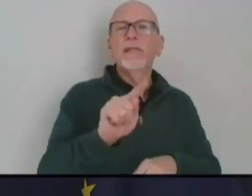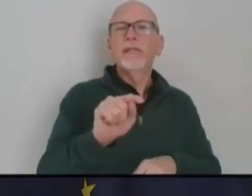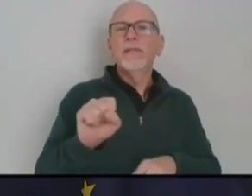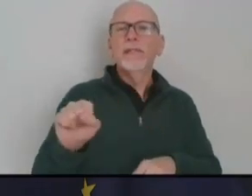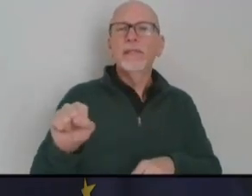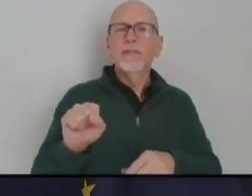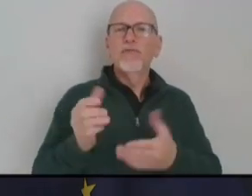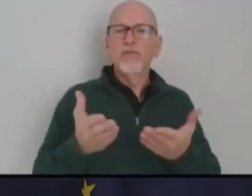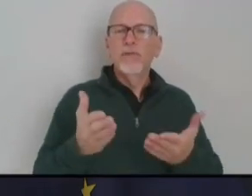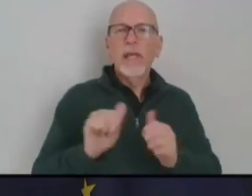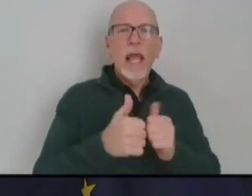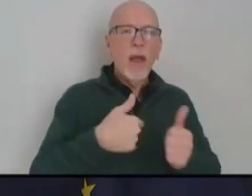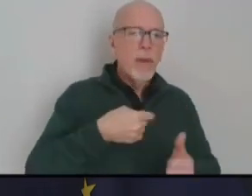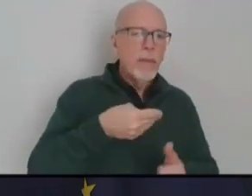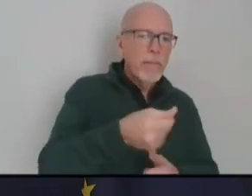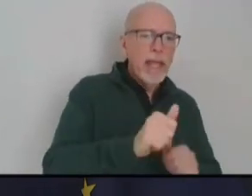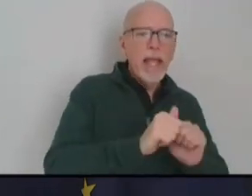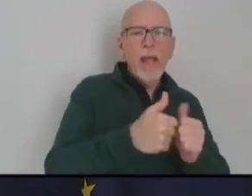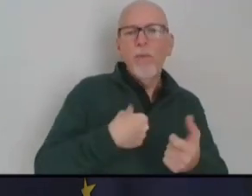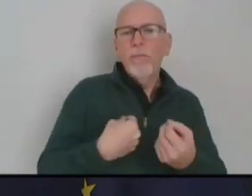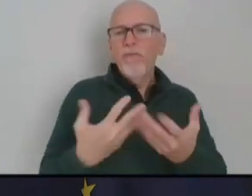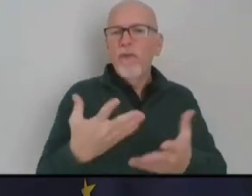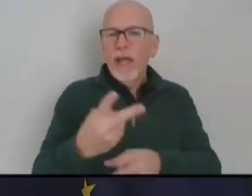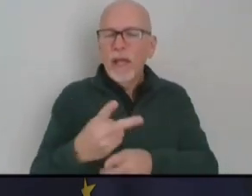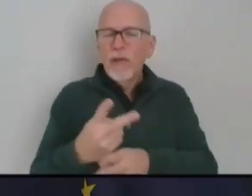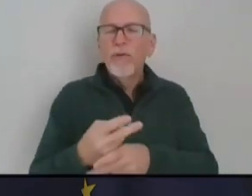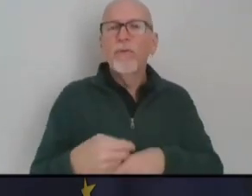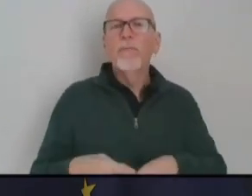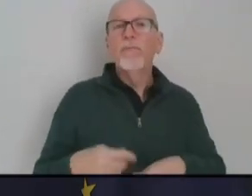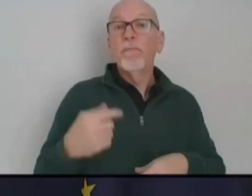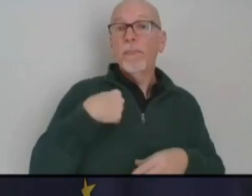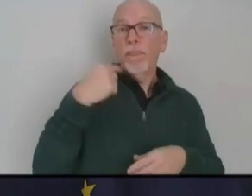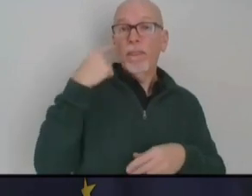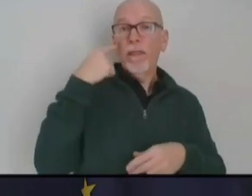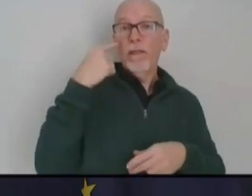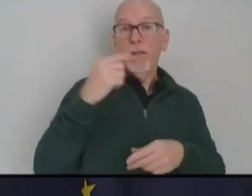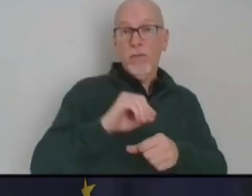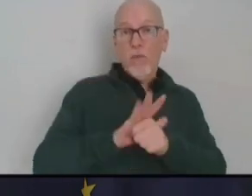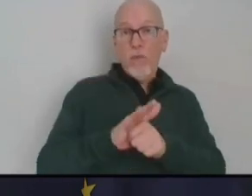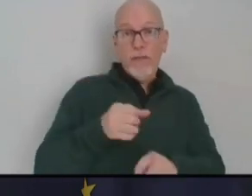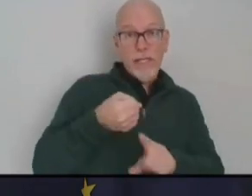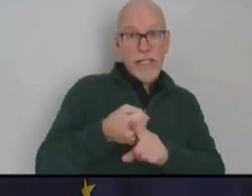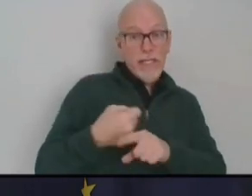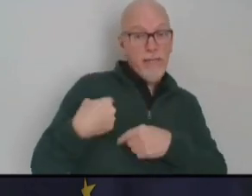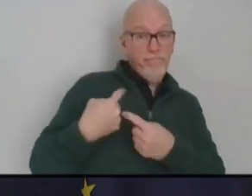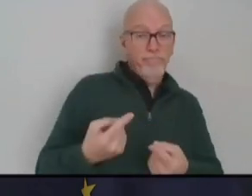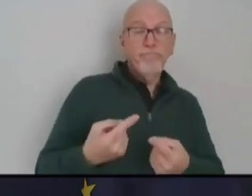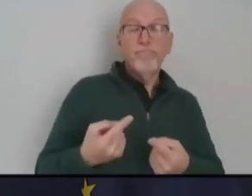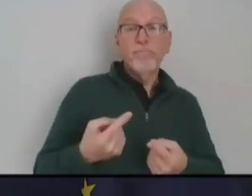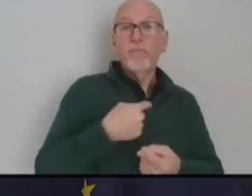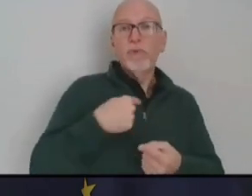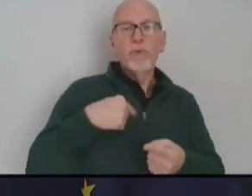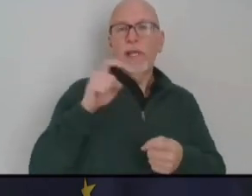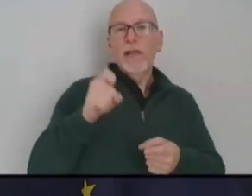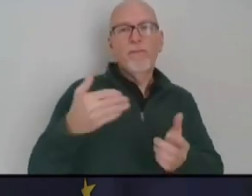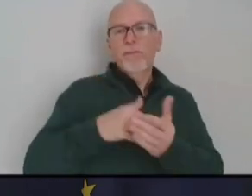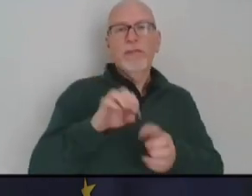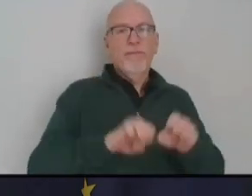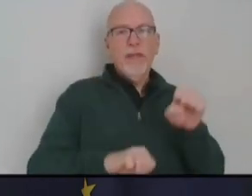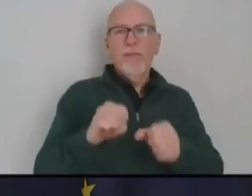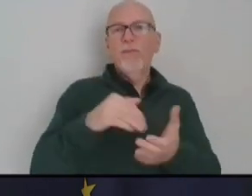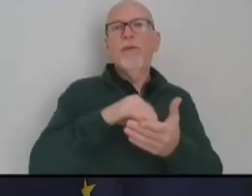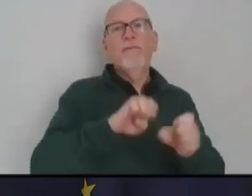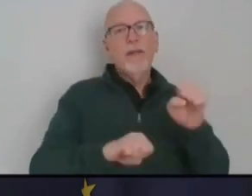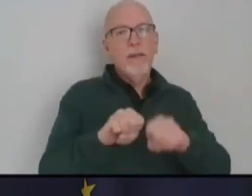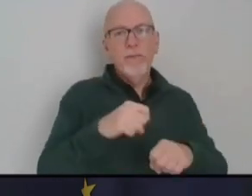way we pay for it and the way we deliver care. I think as COVID has hit, I think we are reevaluating that as well and will continue to do